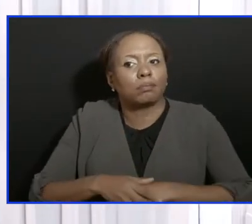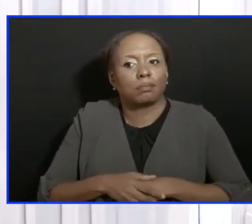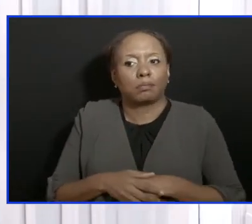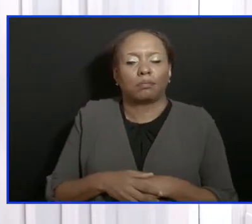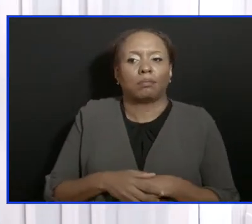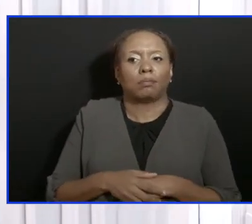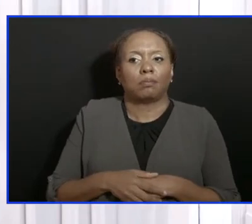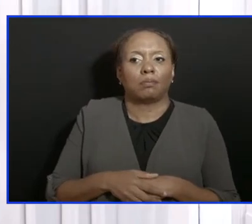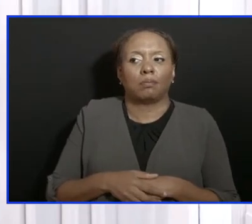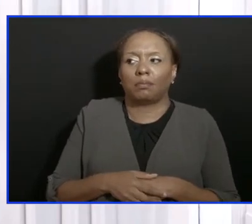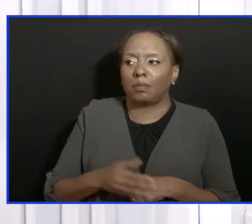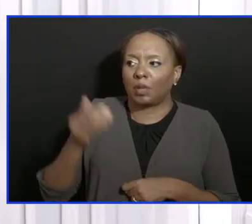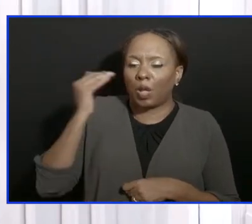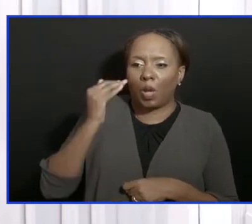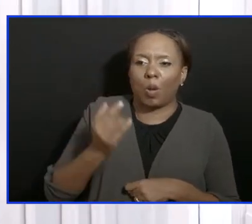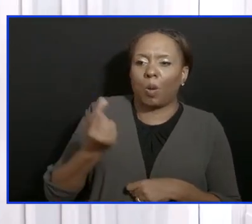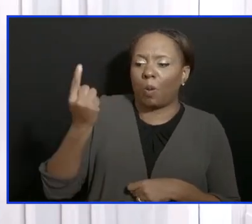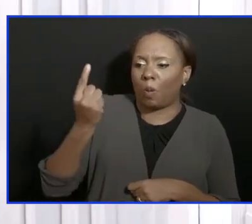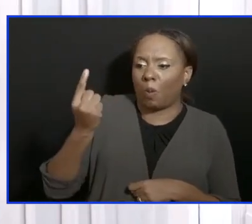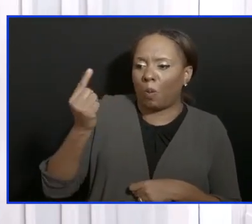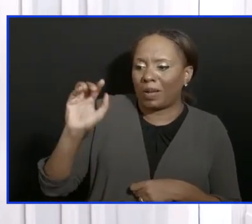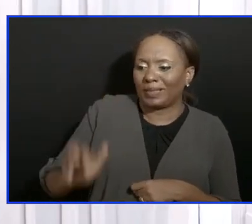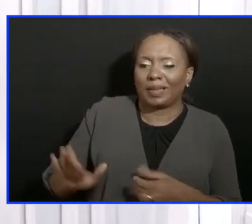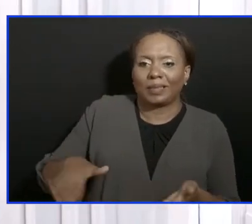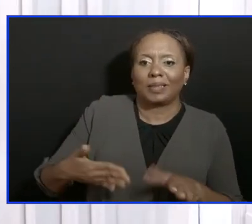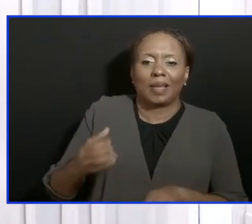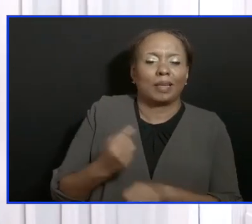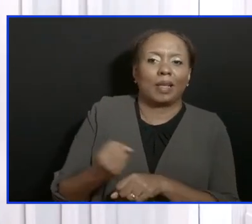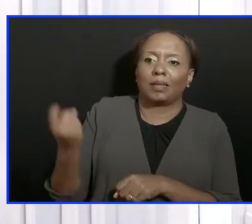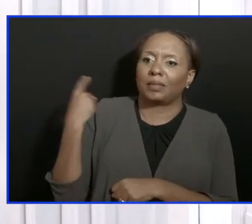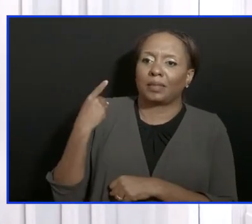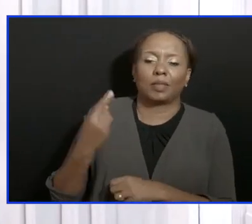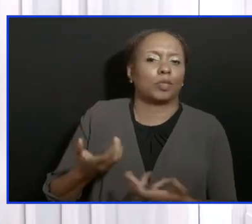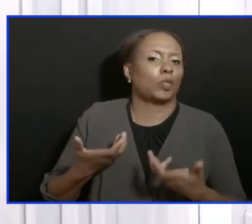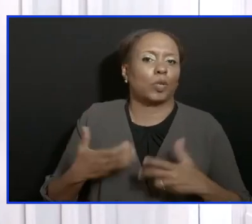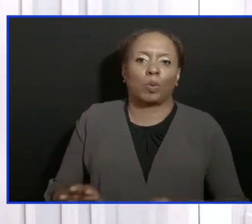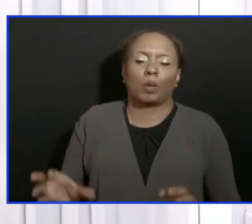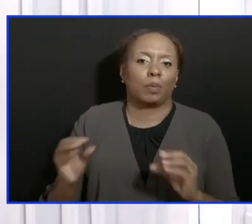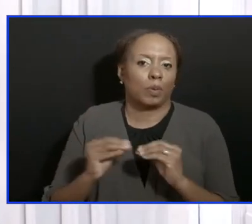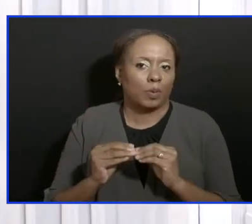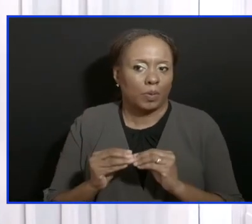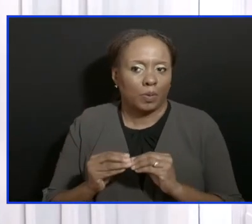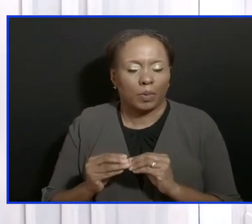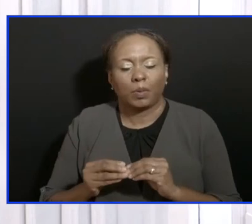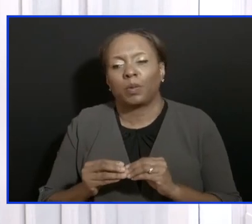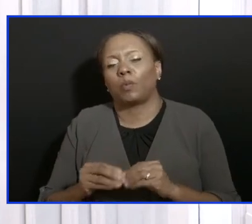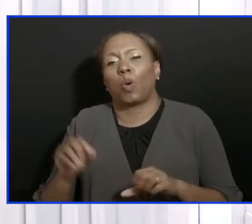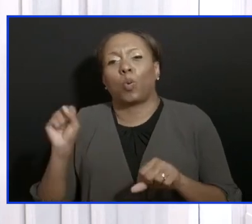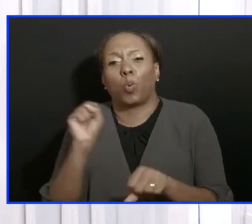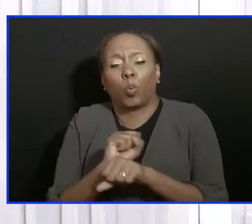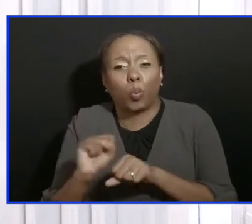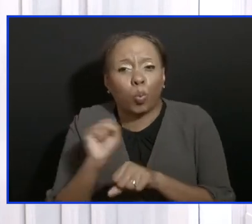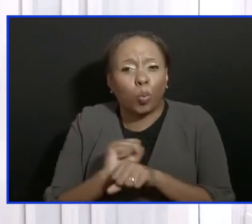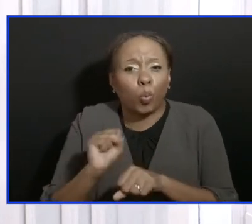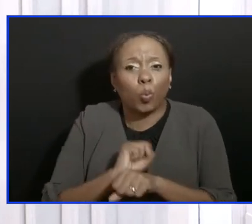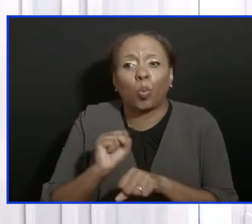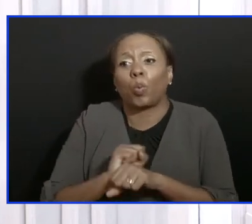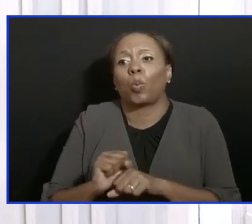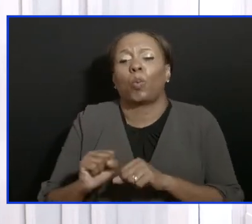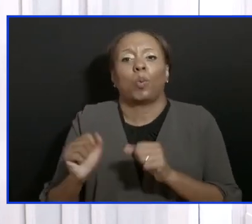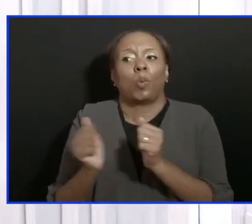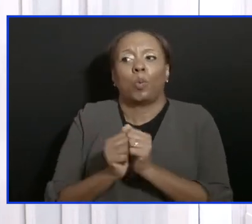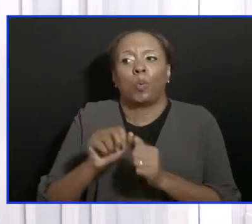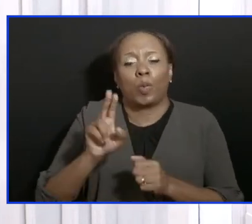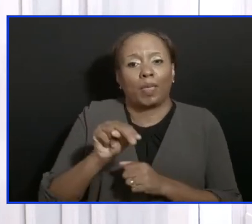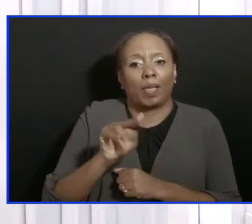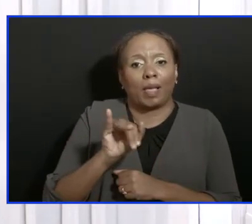want to see us lose any more. I also want to encourage persons, we are working as hard as we can with respect to the NIS claims.